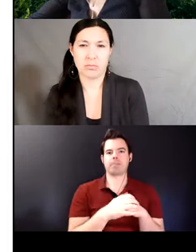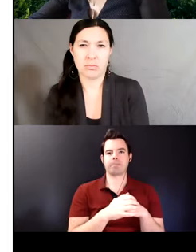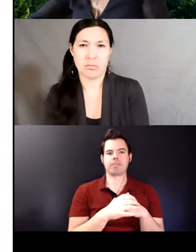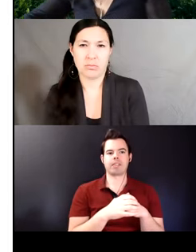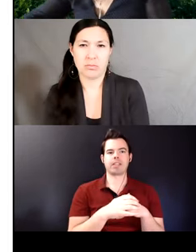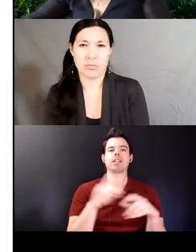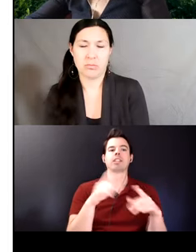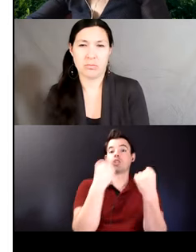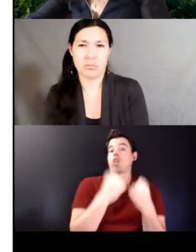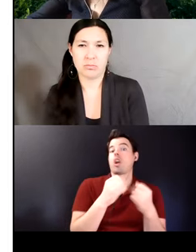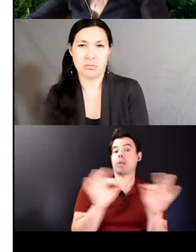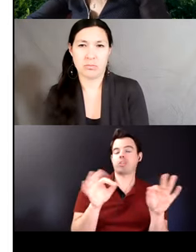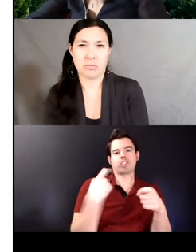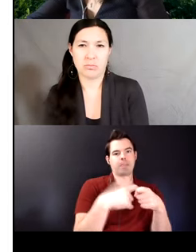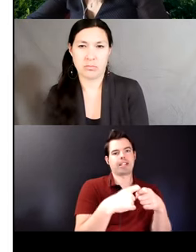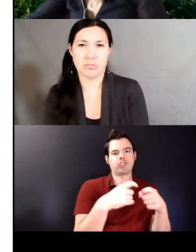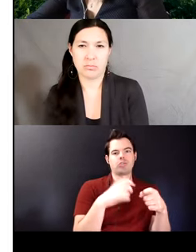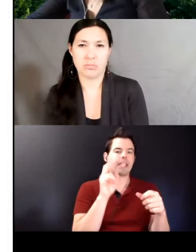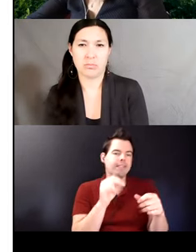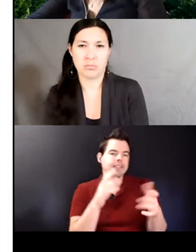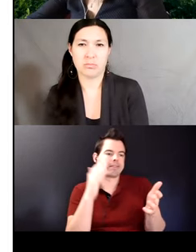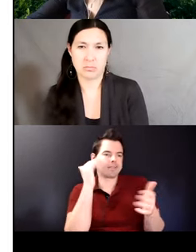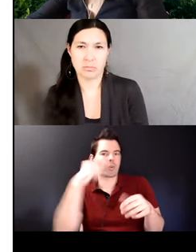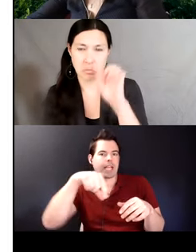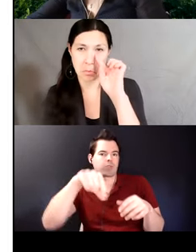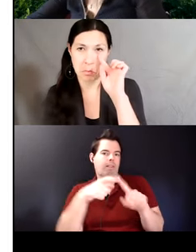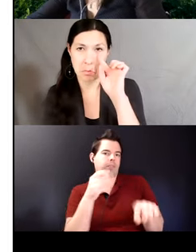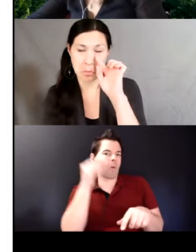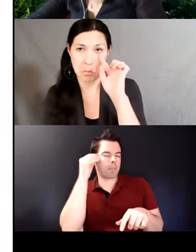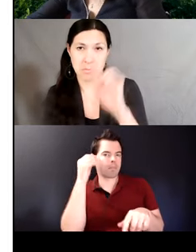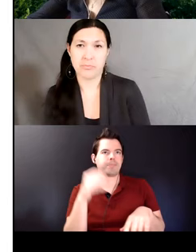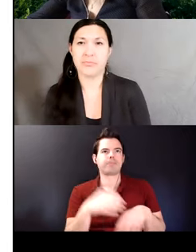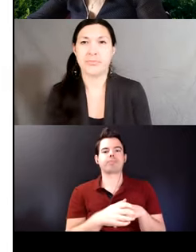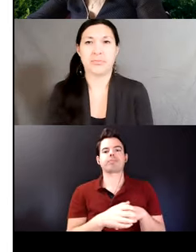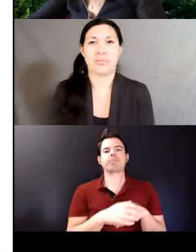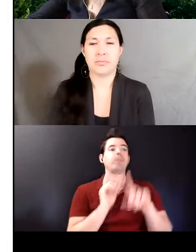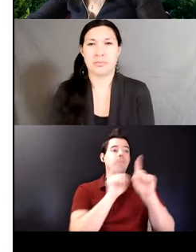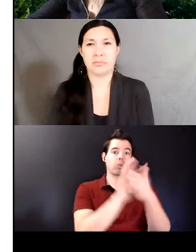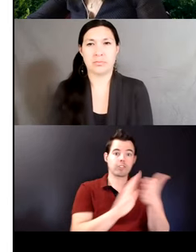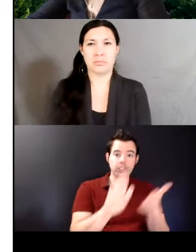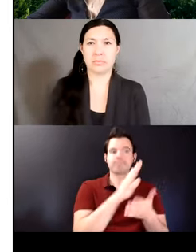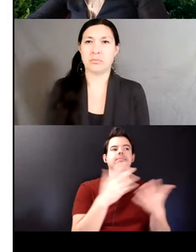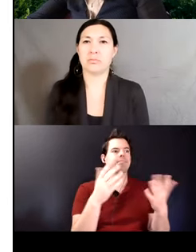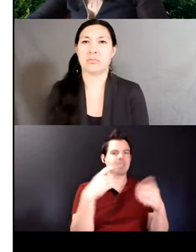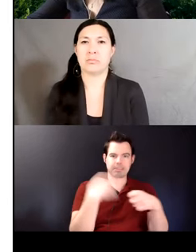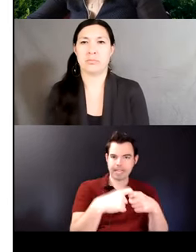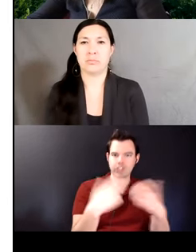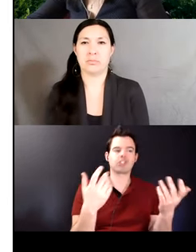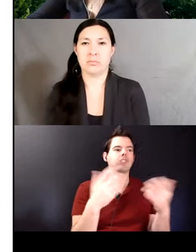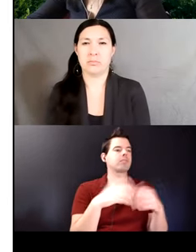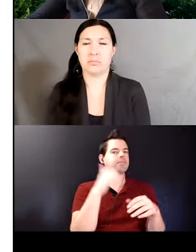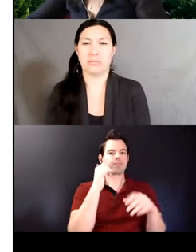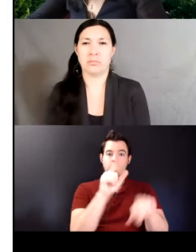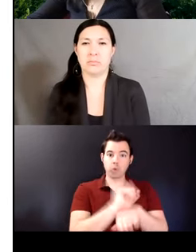Spanish dominant they attended school and university in Spanish Spanish is their everyday language to